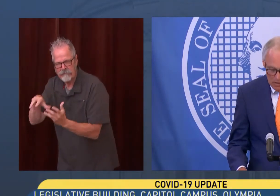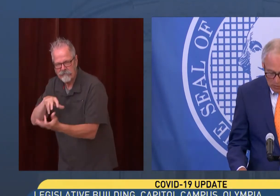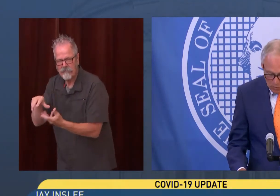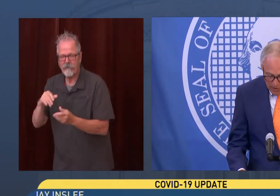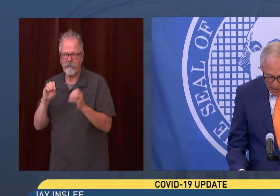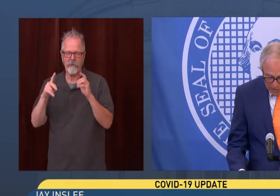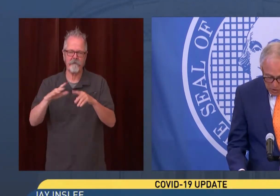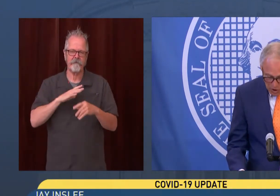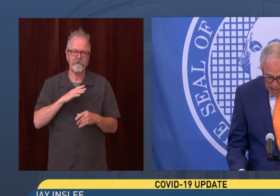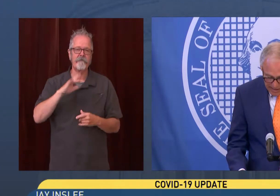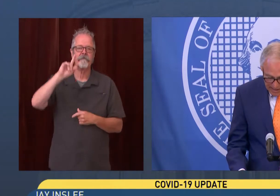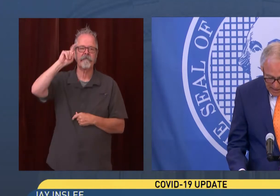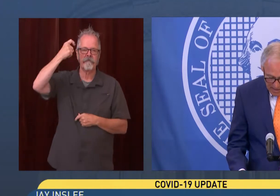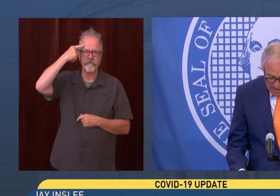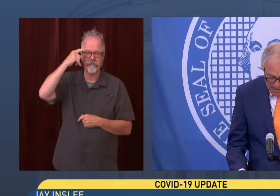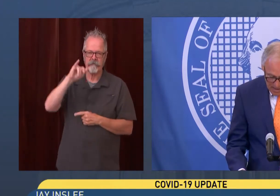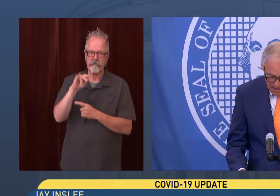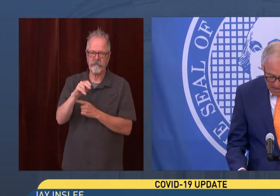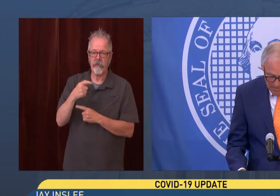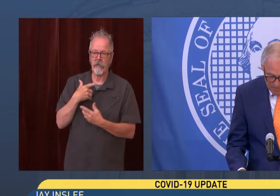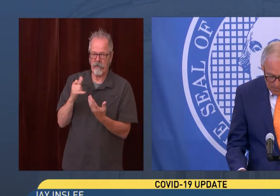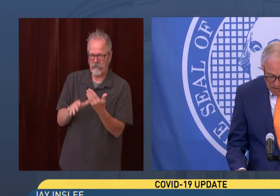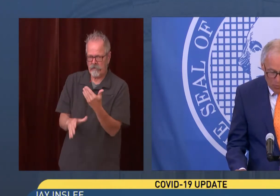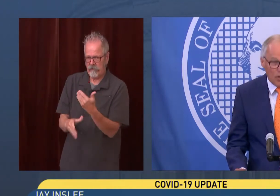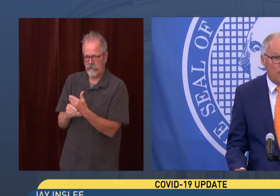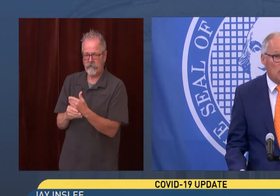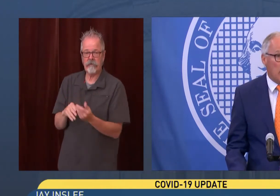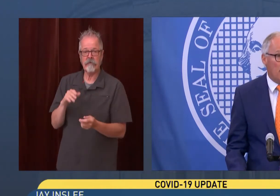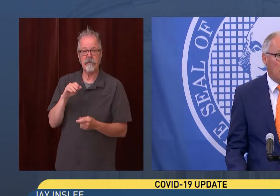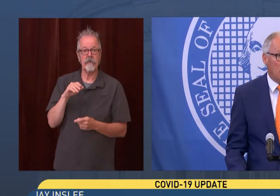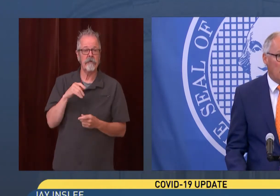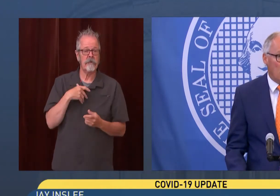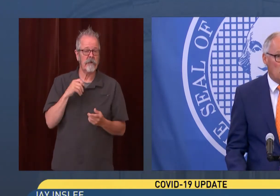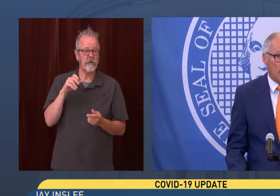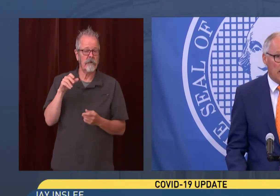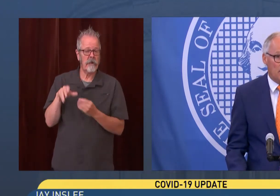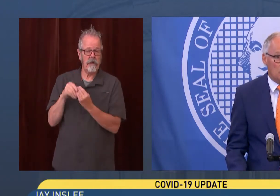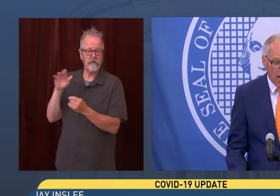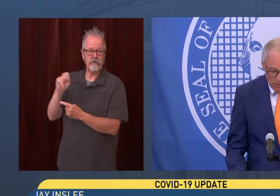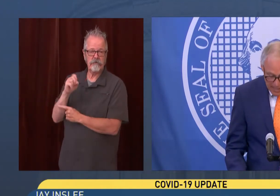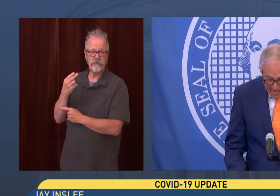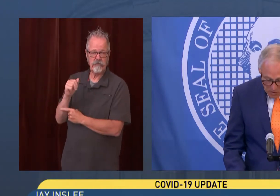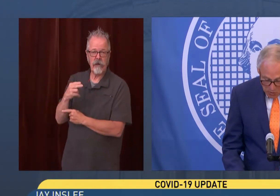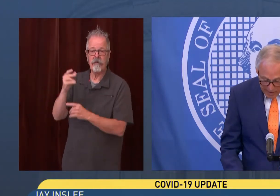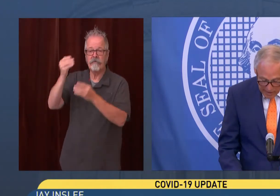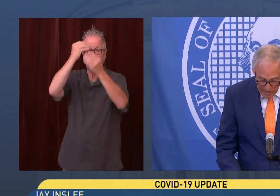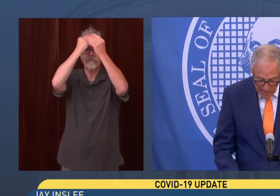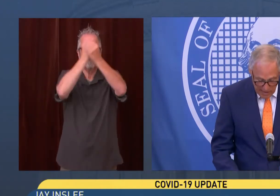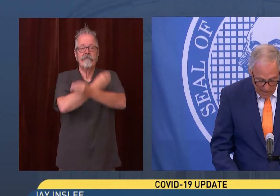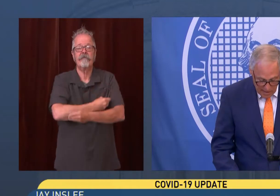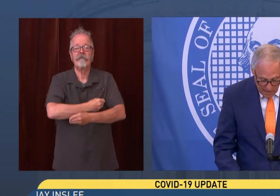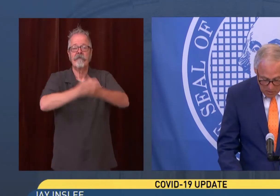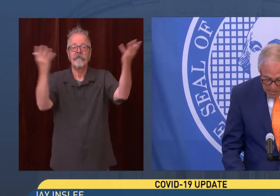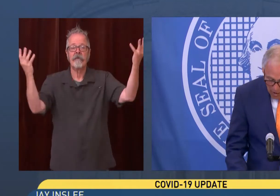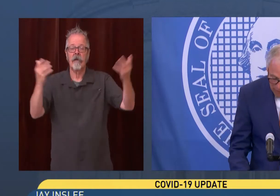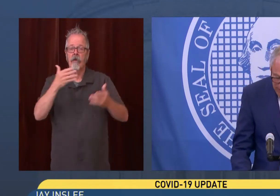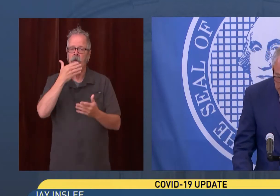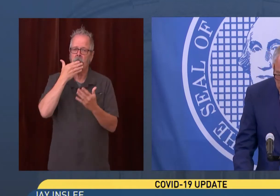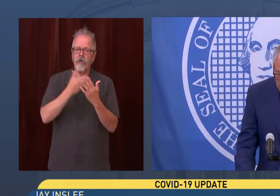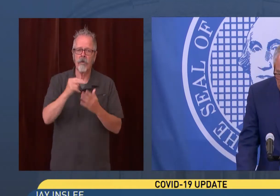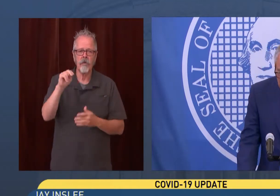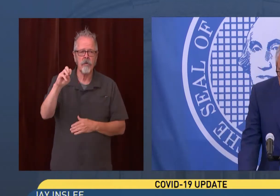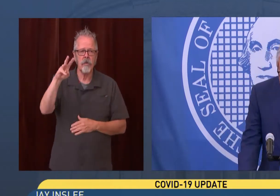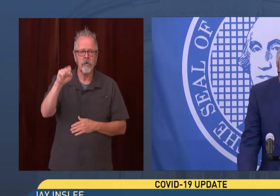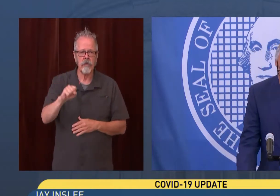further comments and we'll try Dr. Shah again. A couple of good things happening in our state. The child tax credit is now